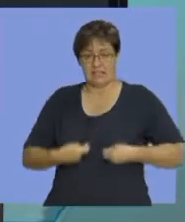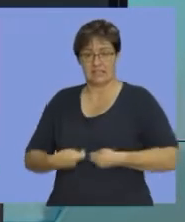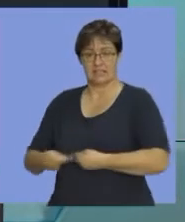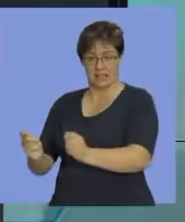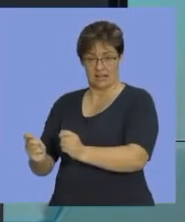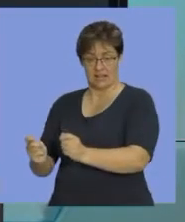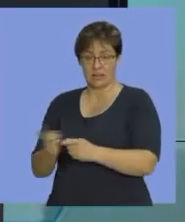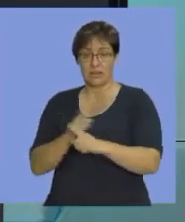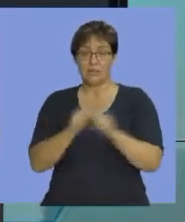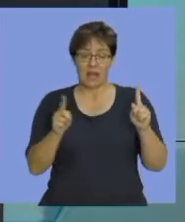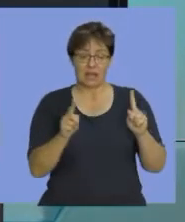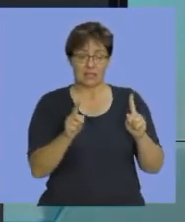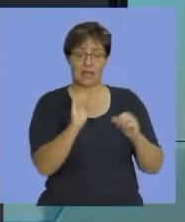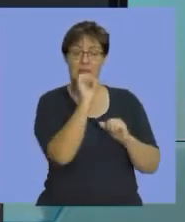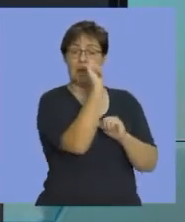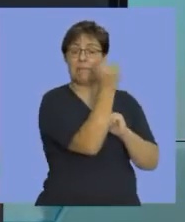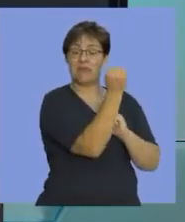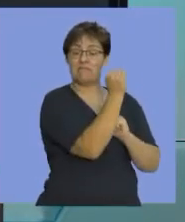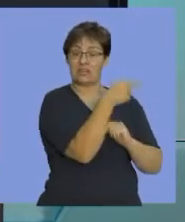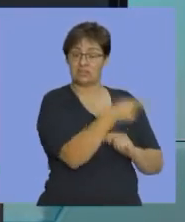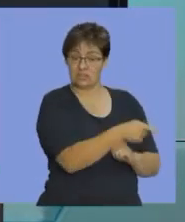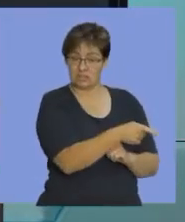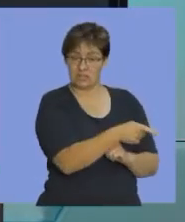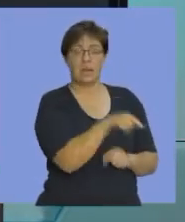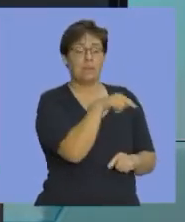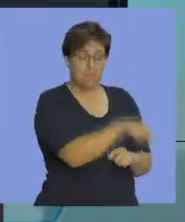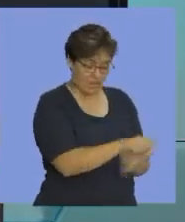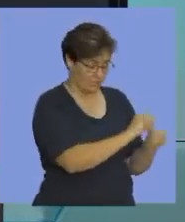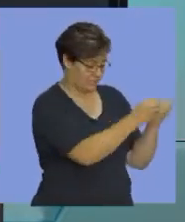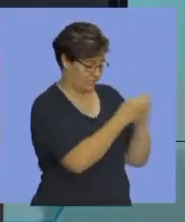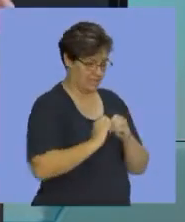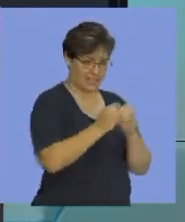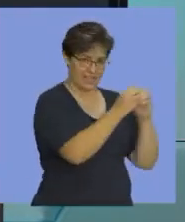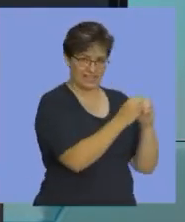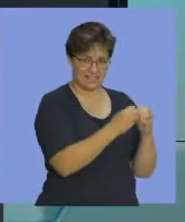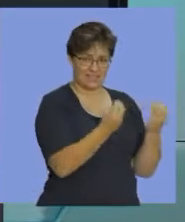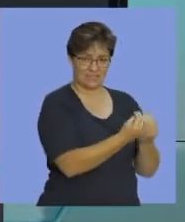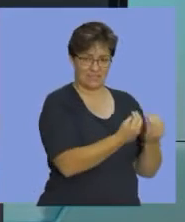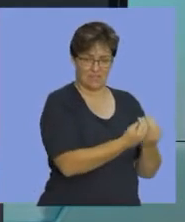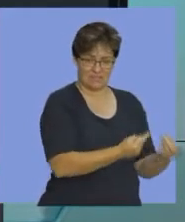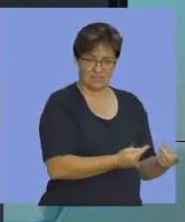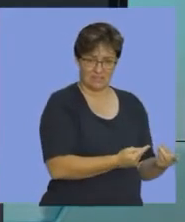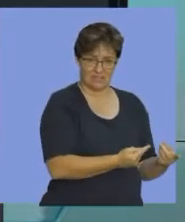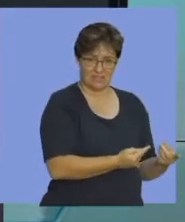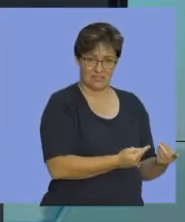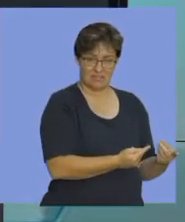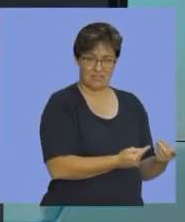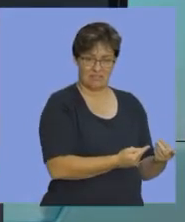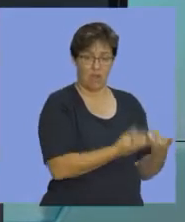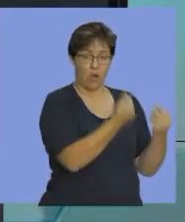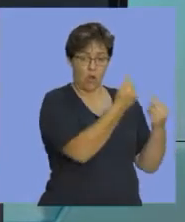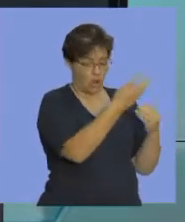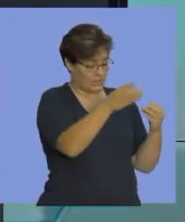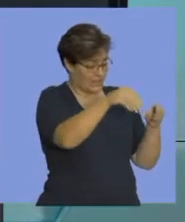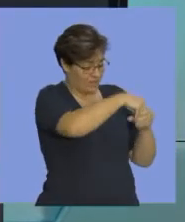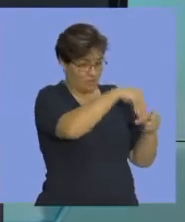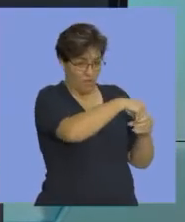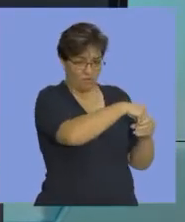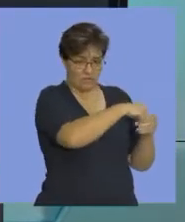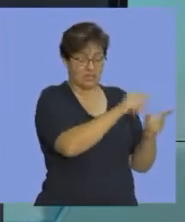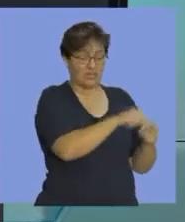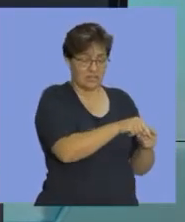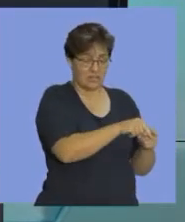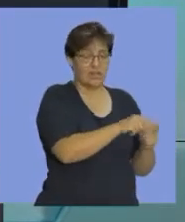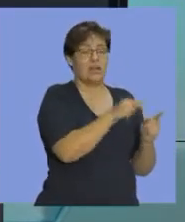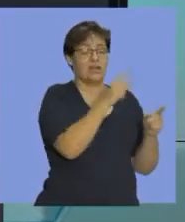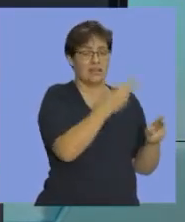manufacturing concern produces the item with all its cost components and thereafter